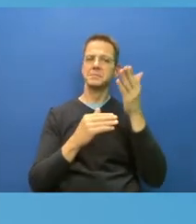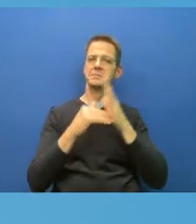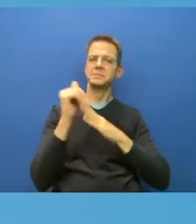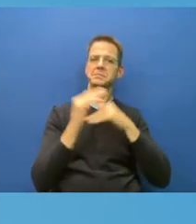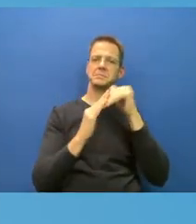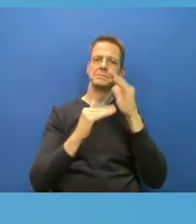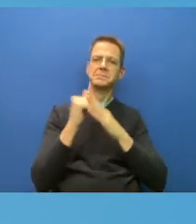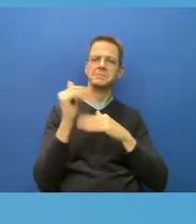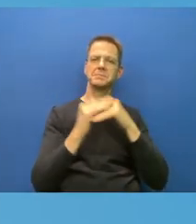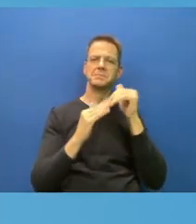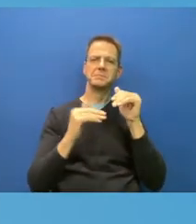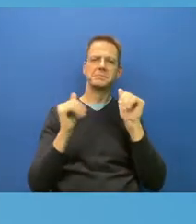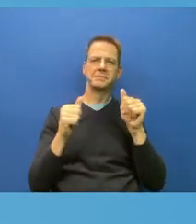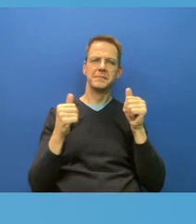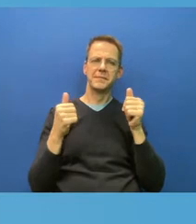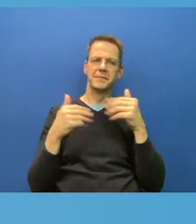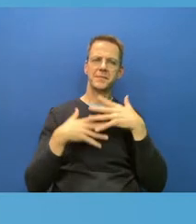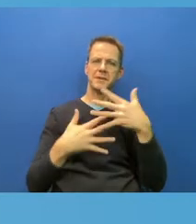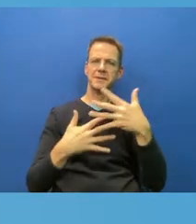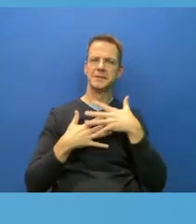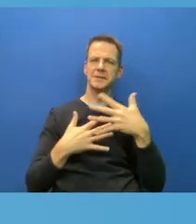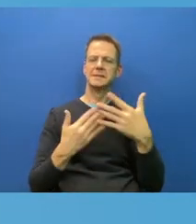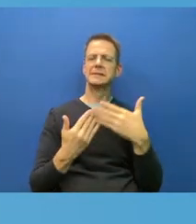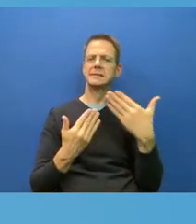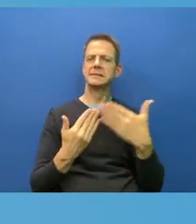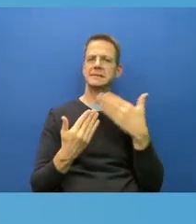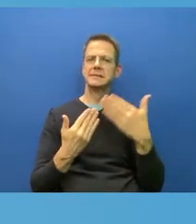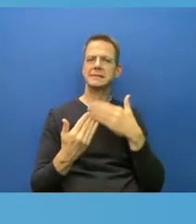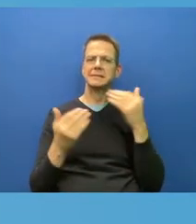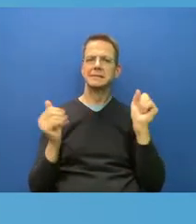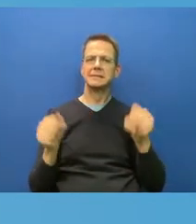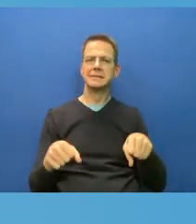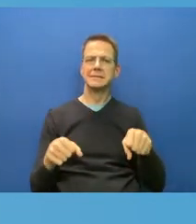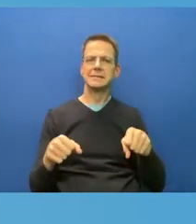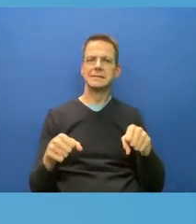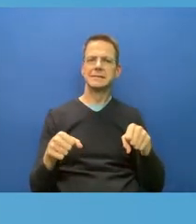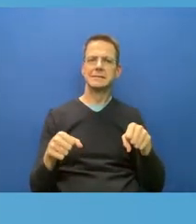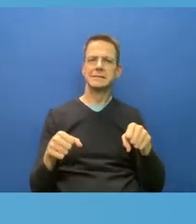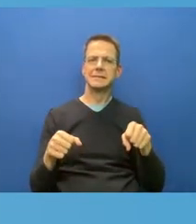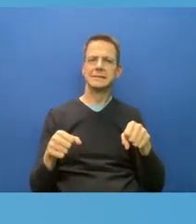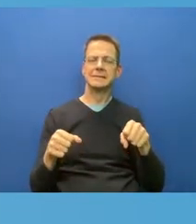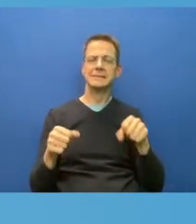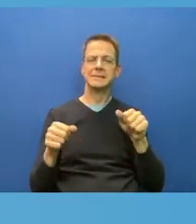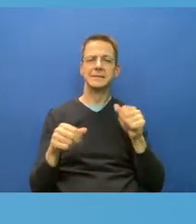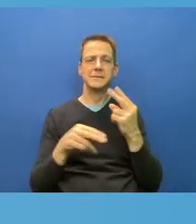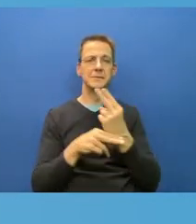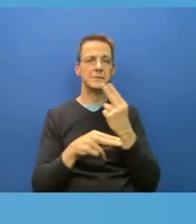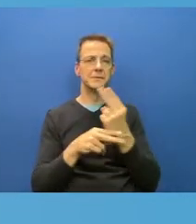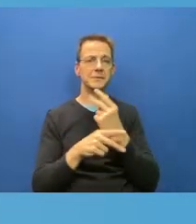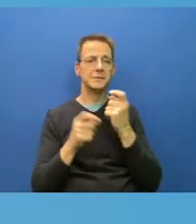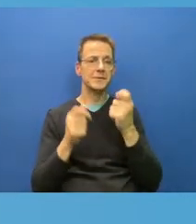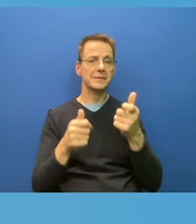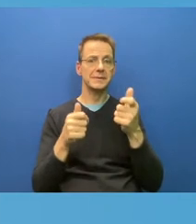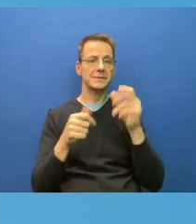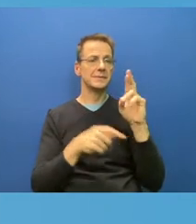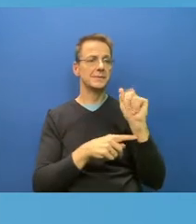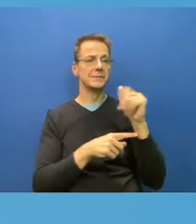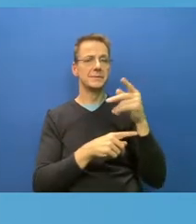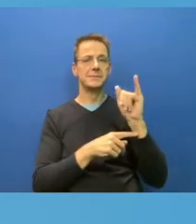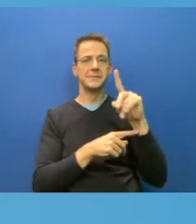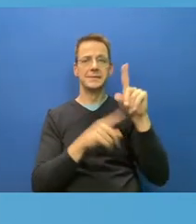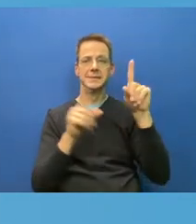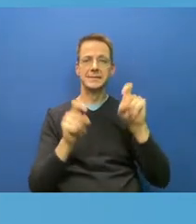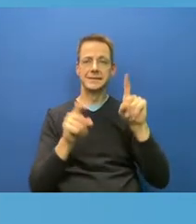Use rapid tests. If you are an employer, test your people twice, three times a week that work for you. And yeah,